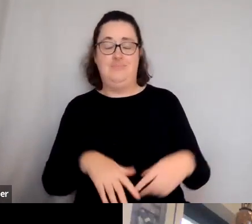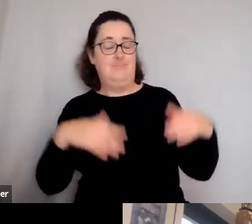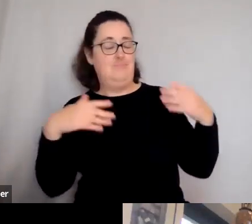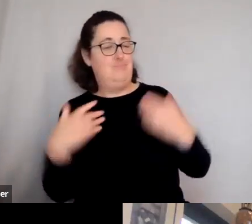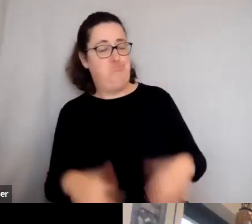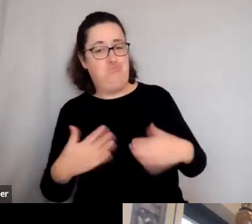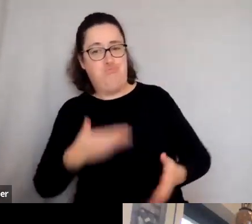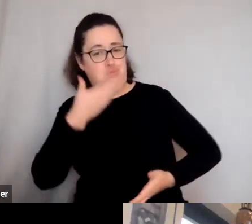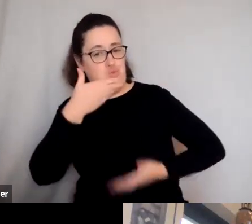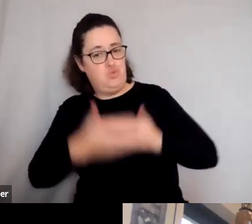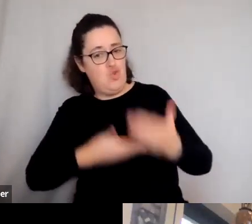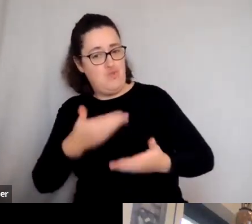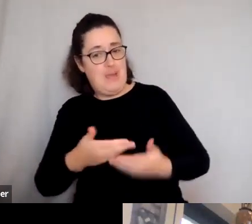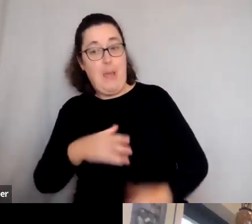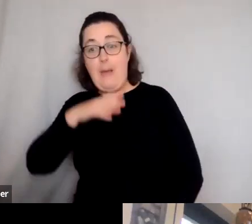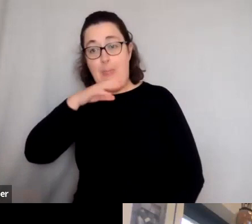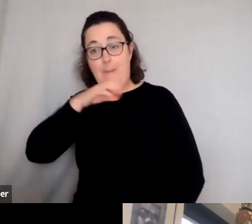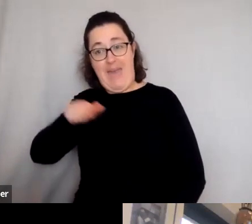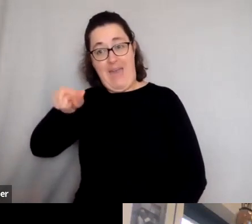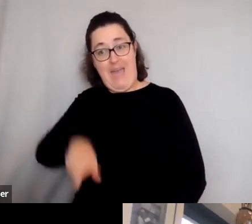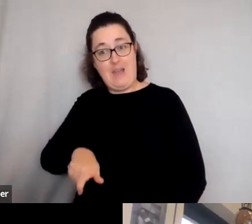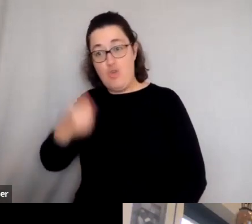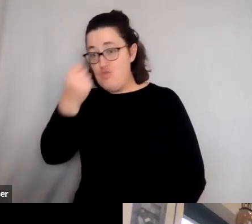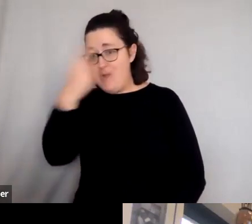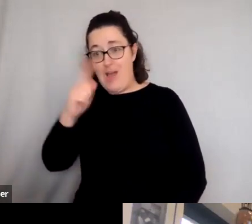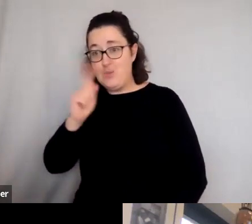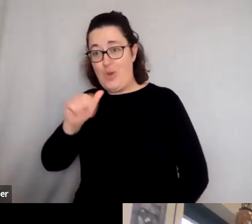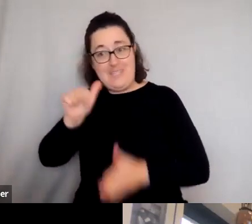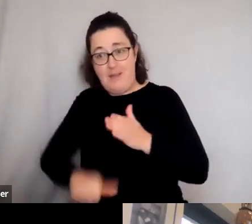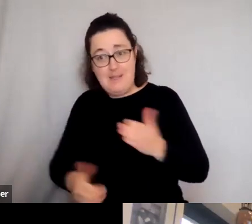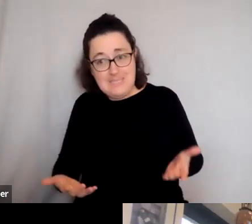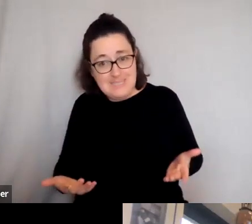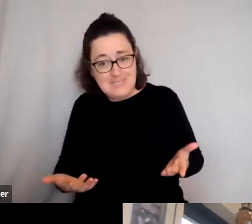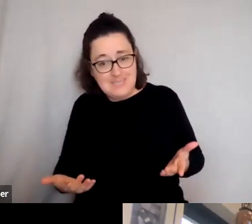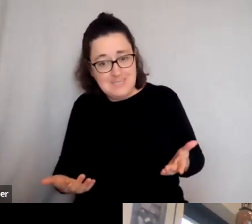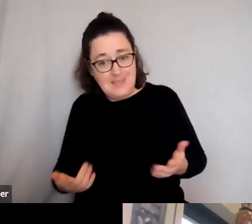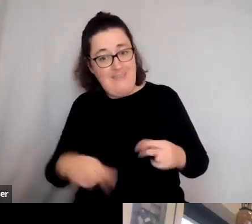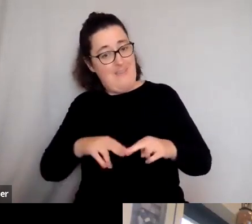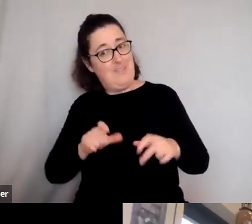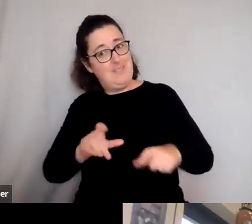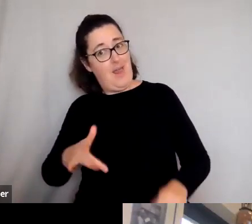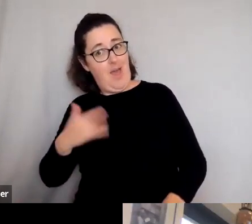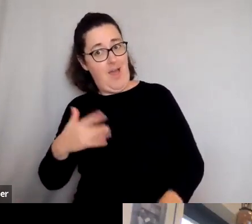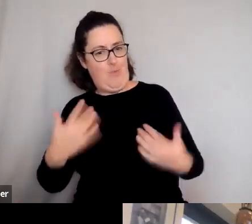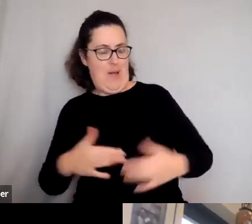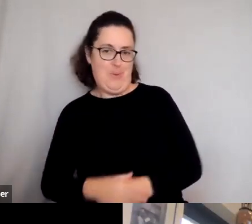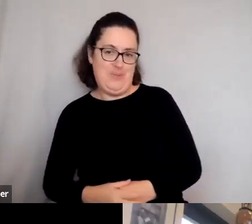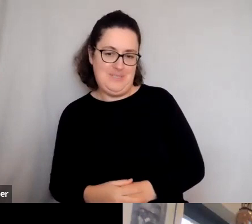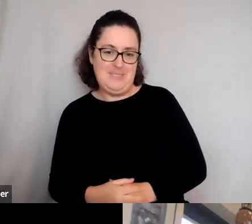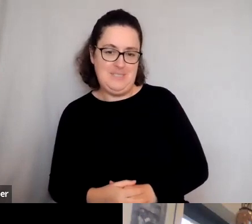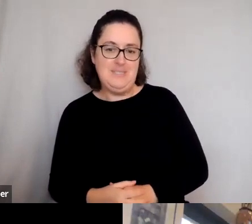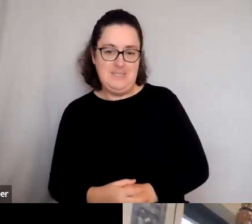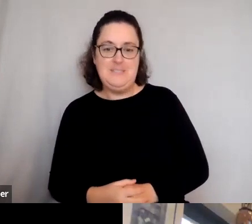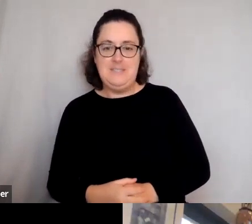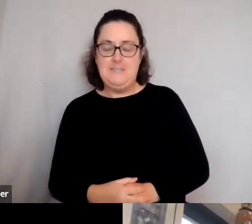And actually, that man doesn't realize what he unleashed. If he's around today, that's, that's, I mean, that's the joy of adult